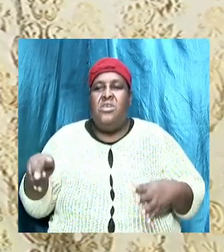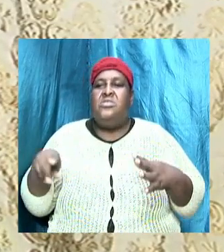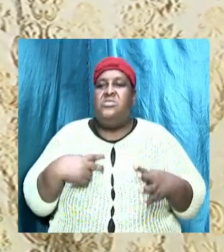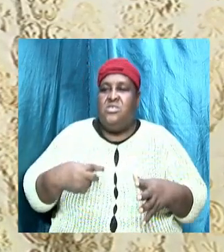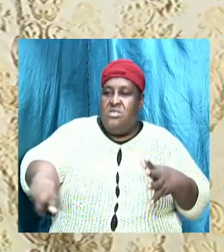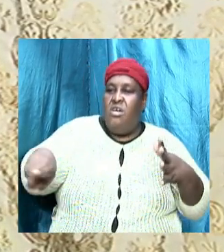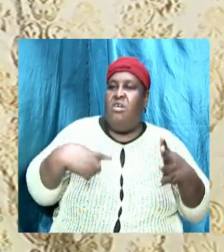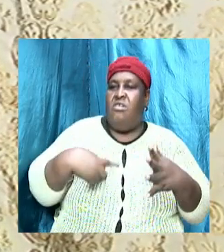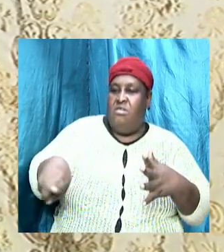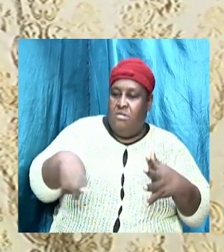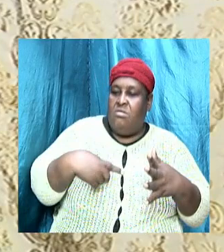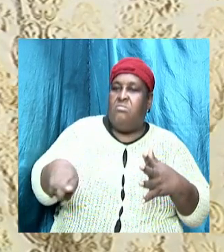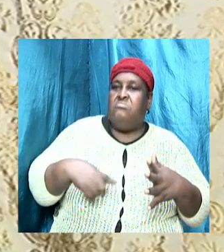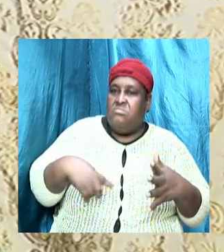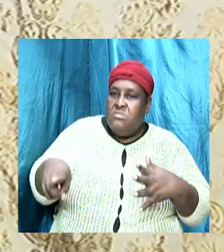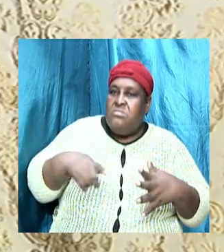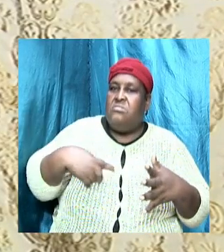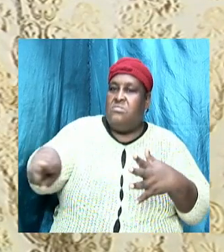dance hall church.